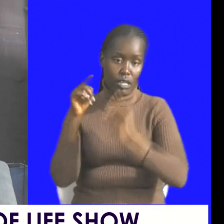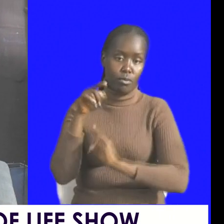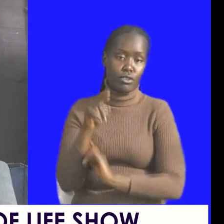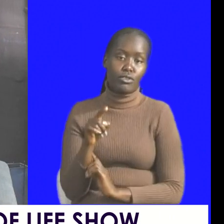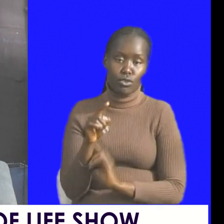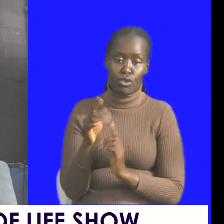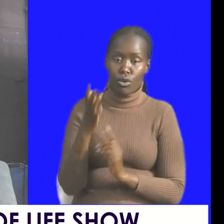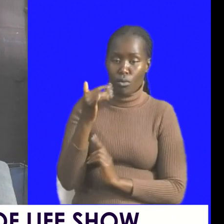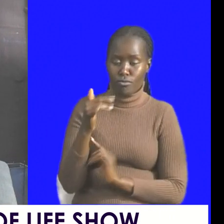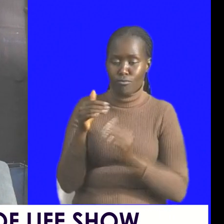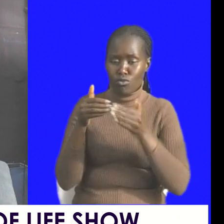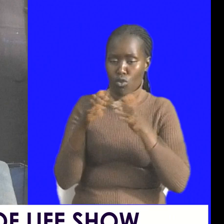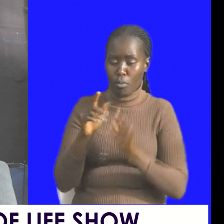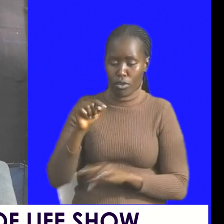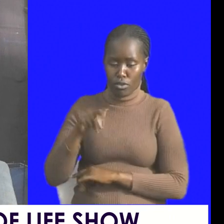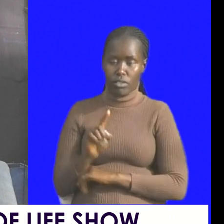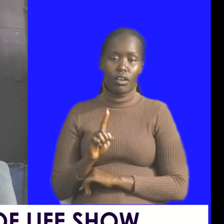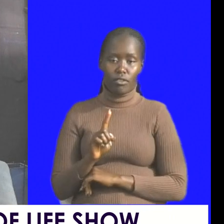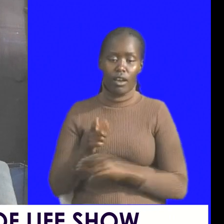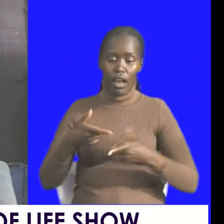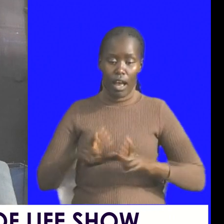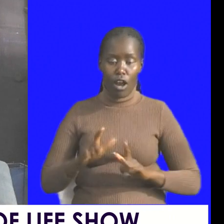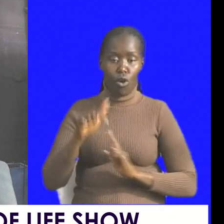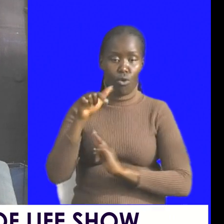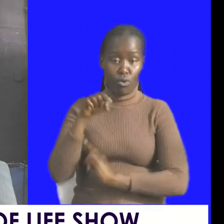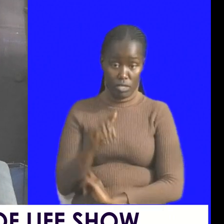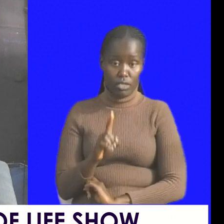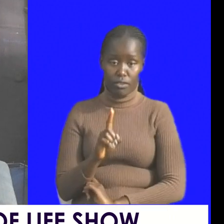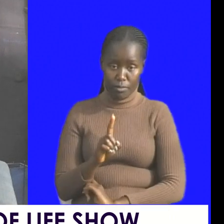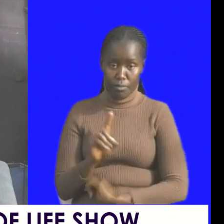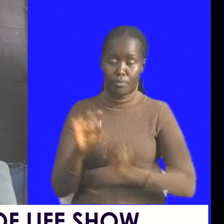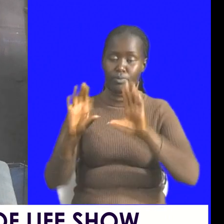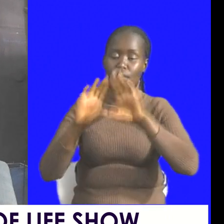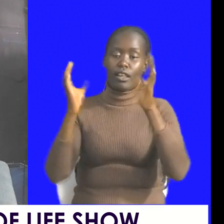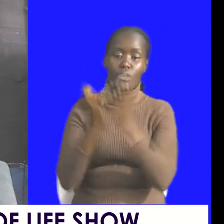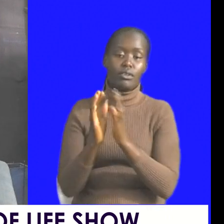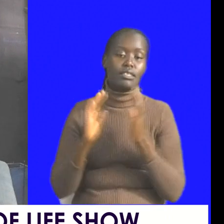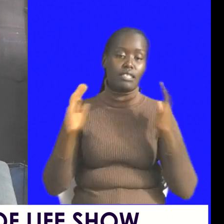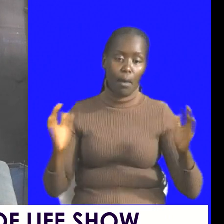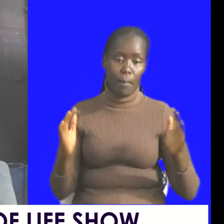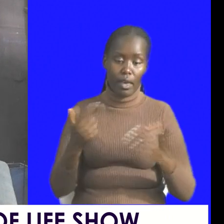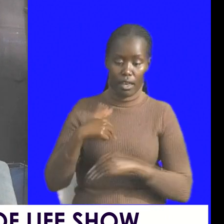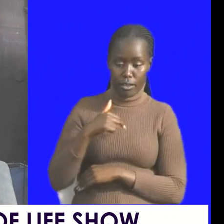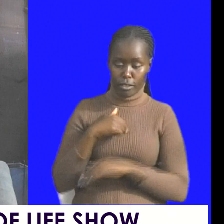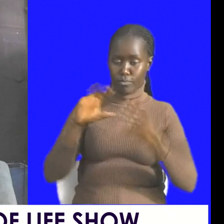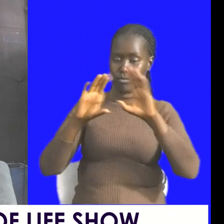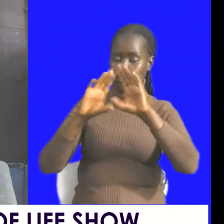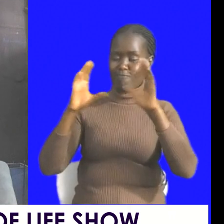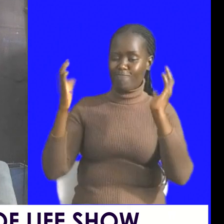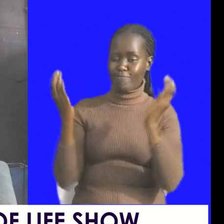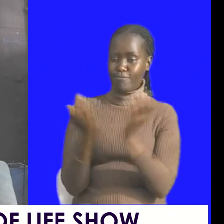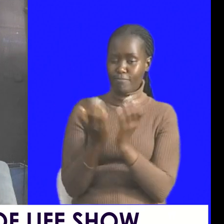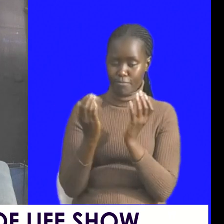not open up yourself open up your space the world the big we are in a global village